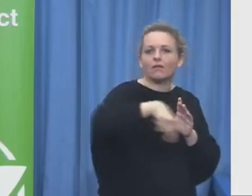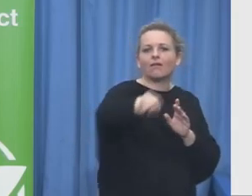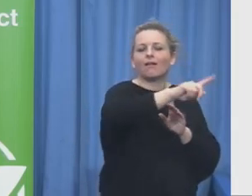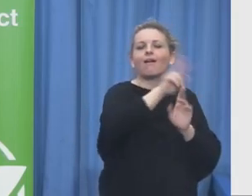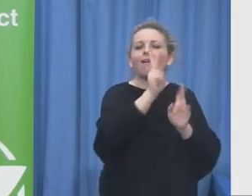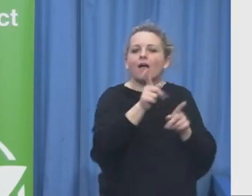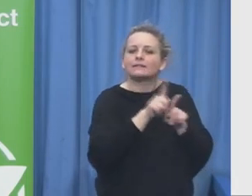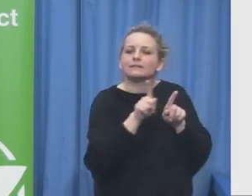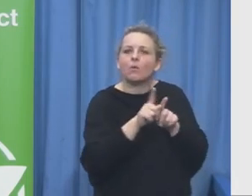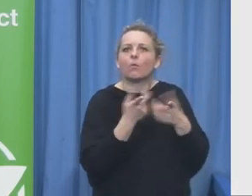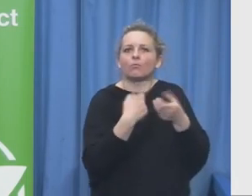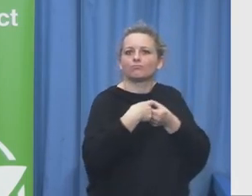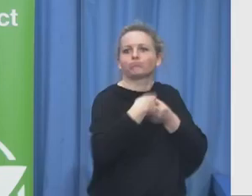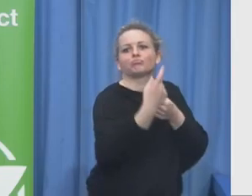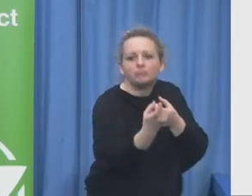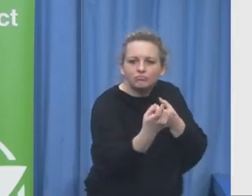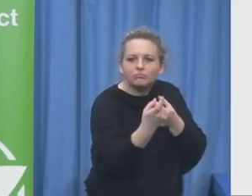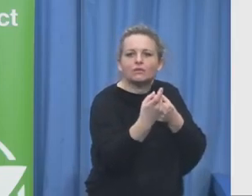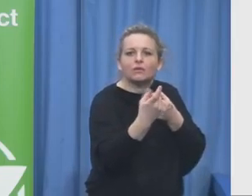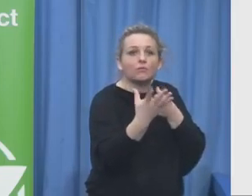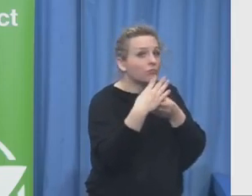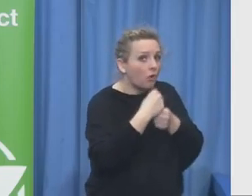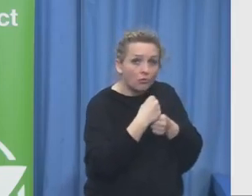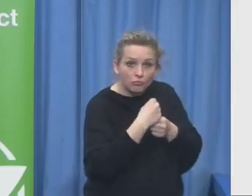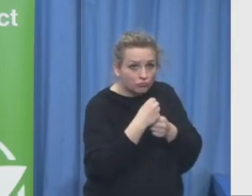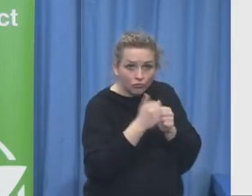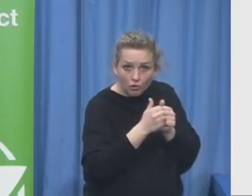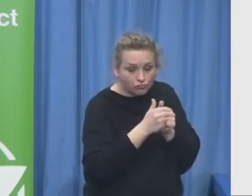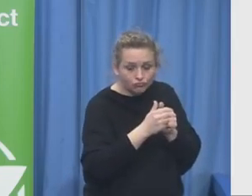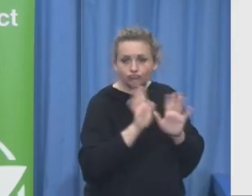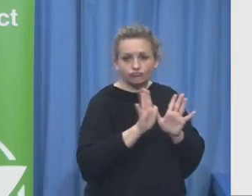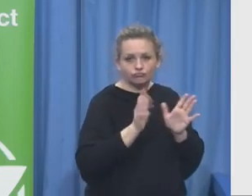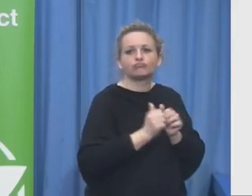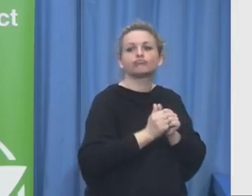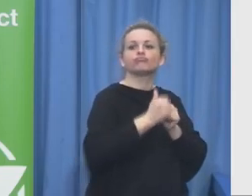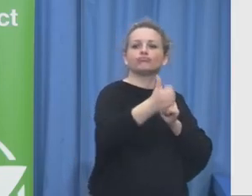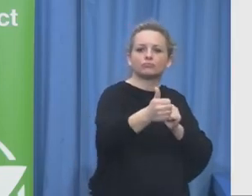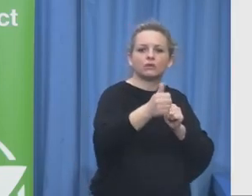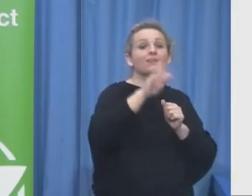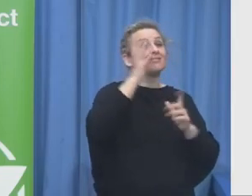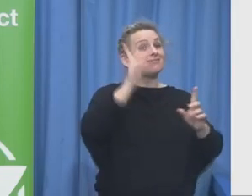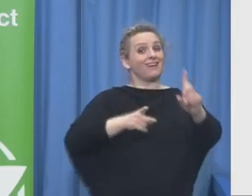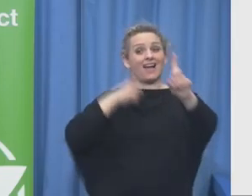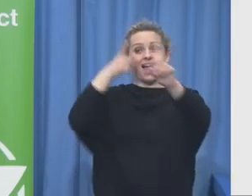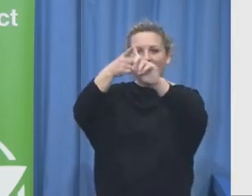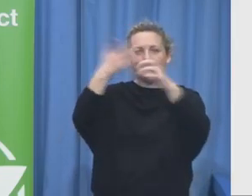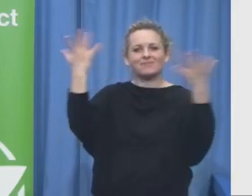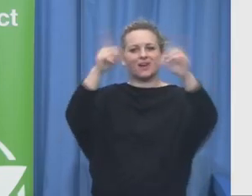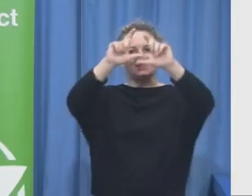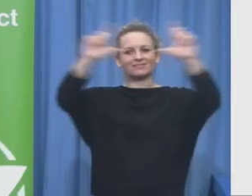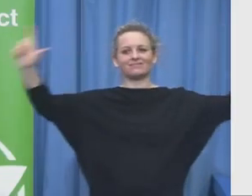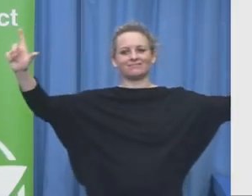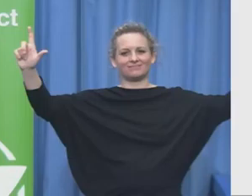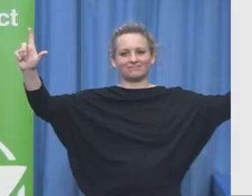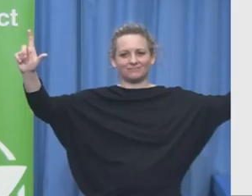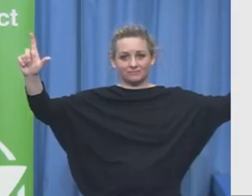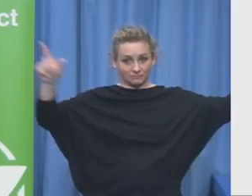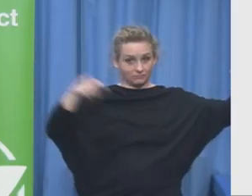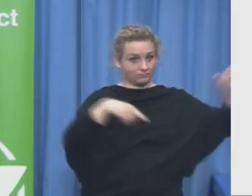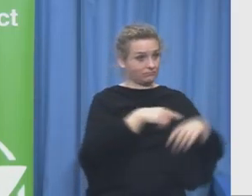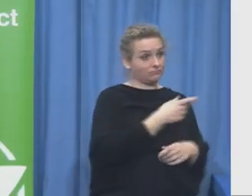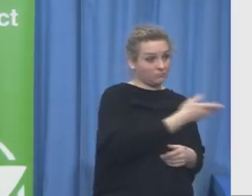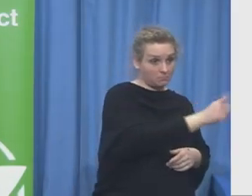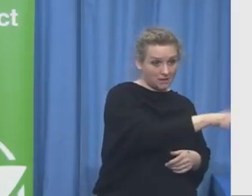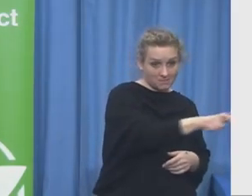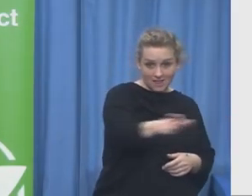at times but if the goal is bigger than each one of us I think it's worth and meaningful to try I pointed